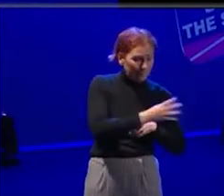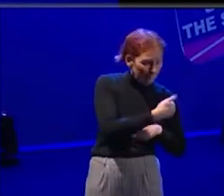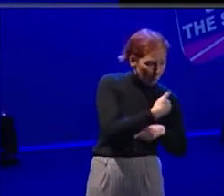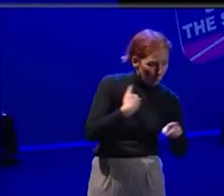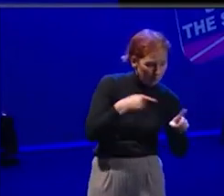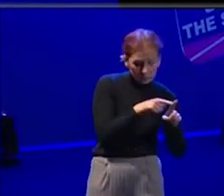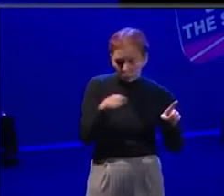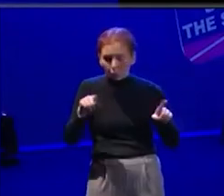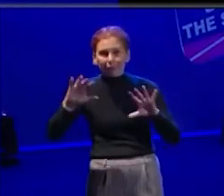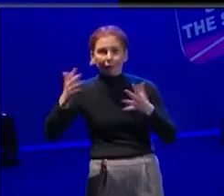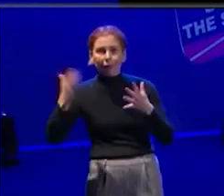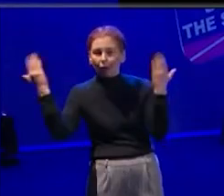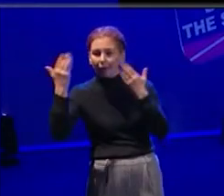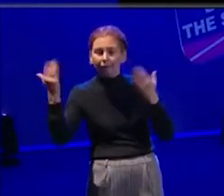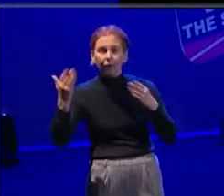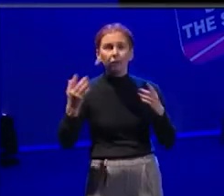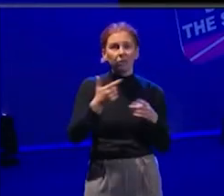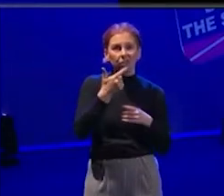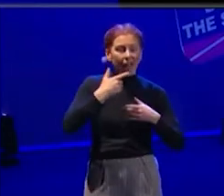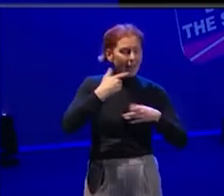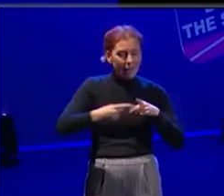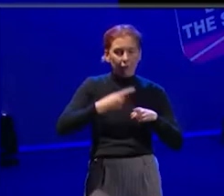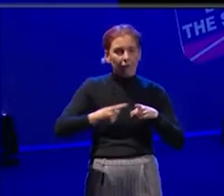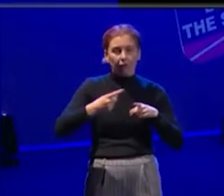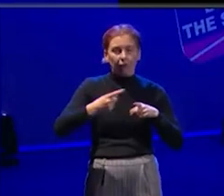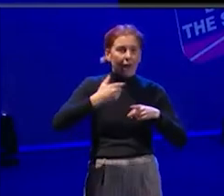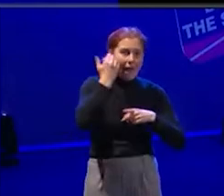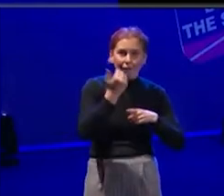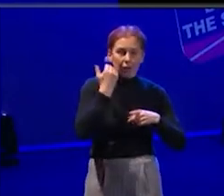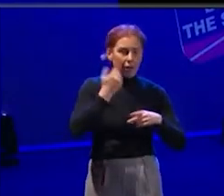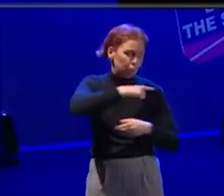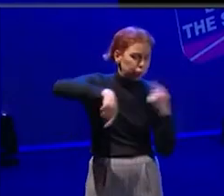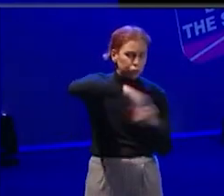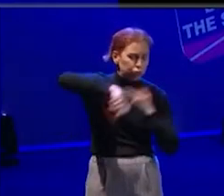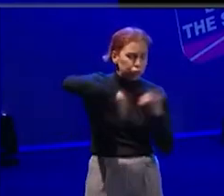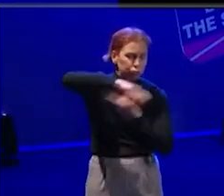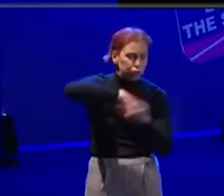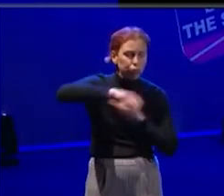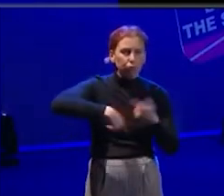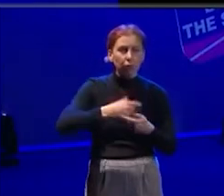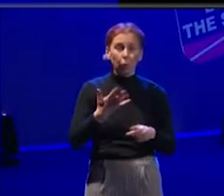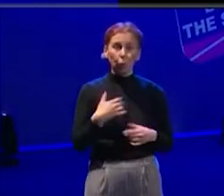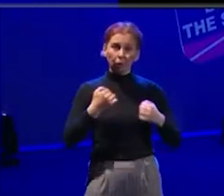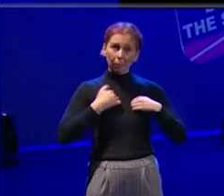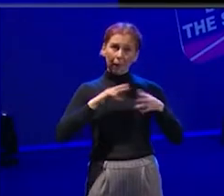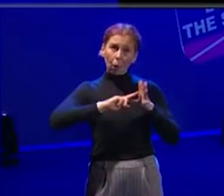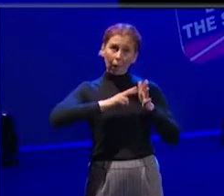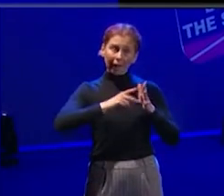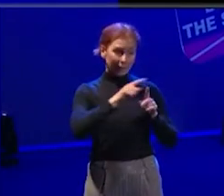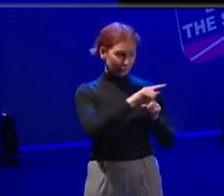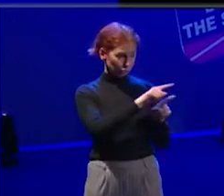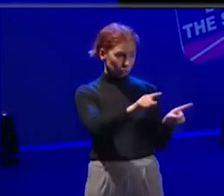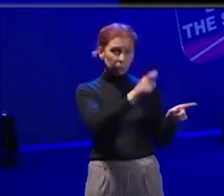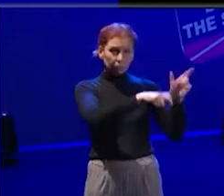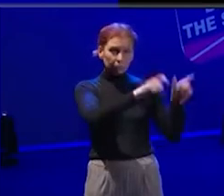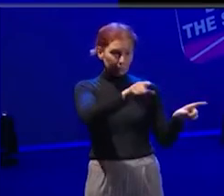And actually it was, it's a very bad cycle. And it's not something that I want to repeat for anyone in my organization, no matter what position they're coming in